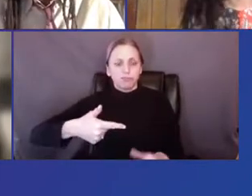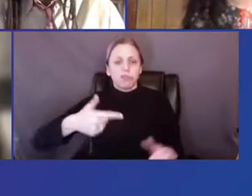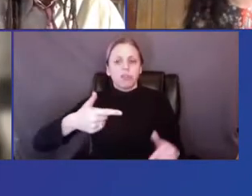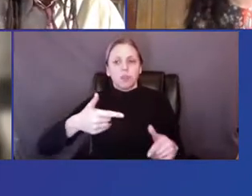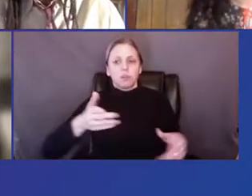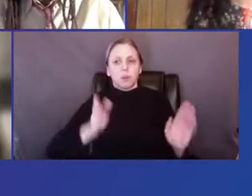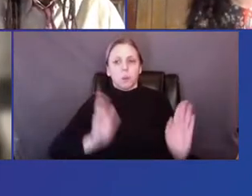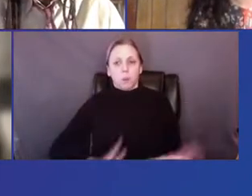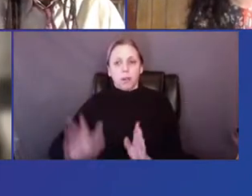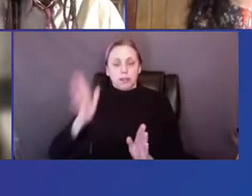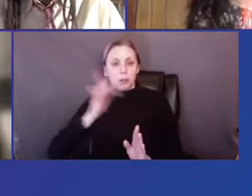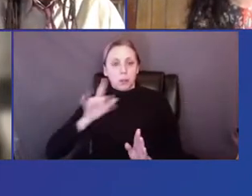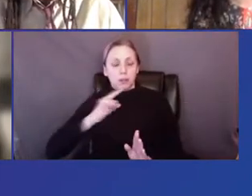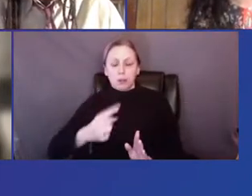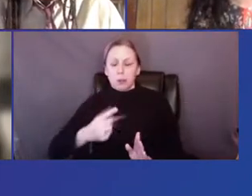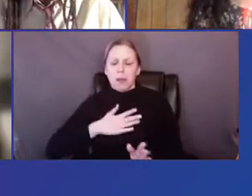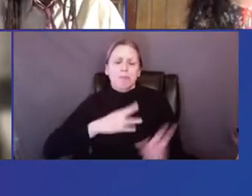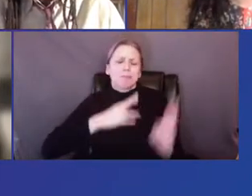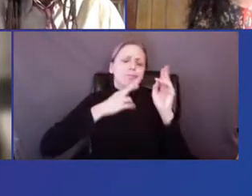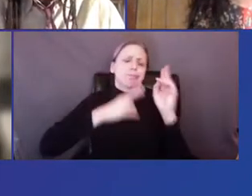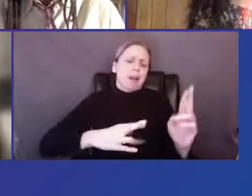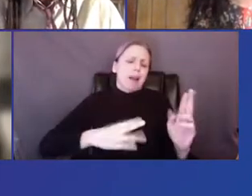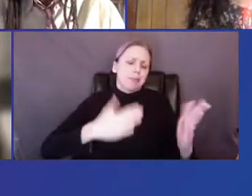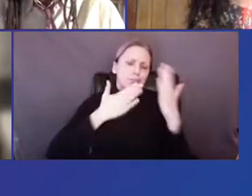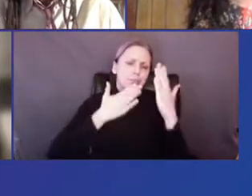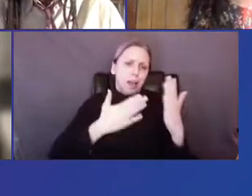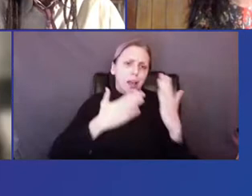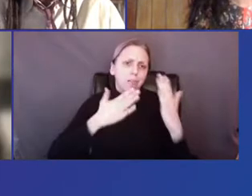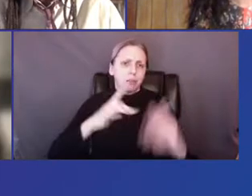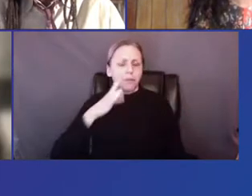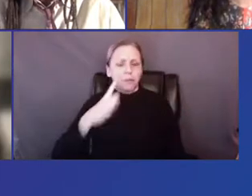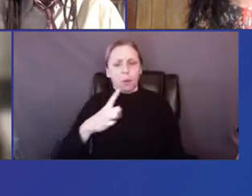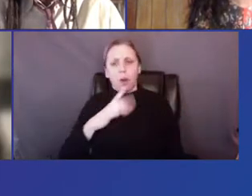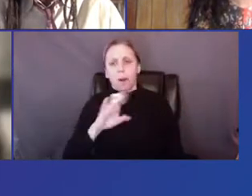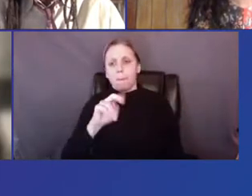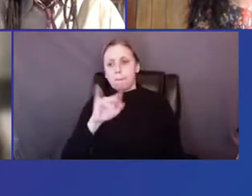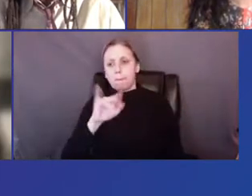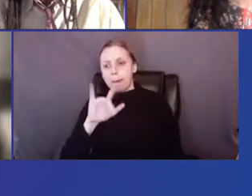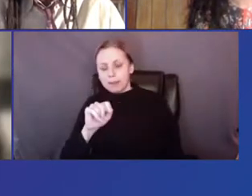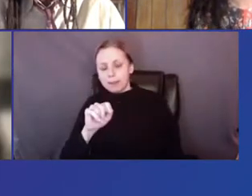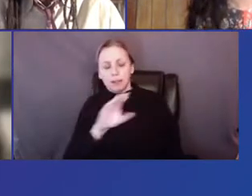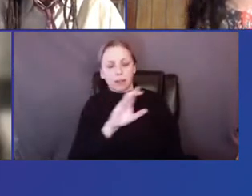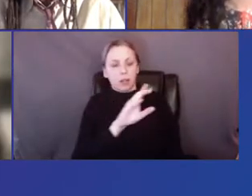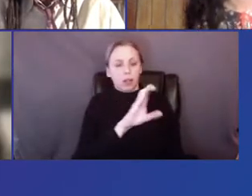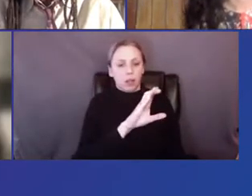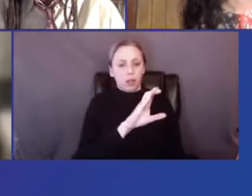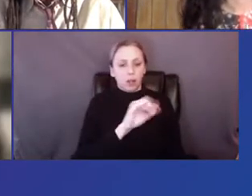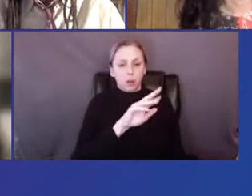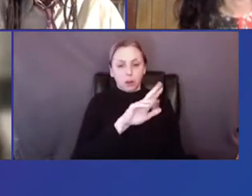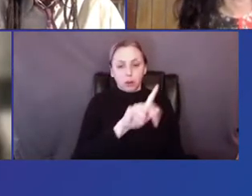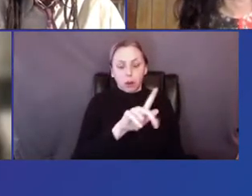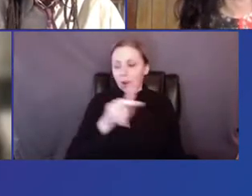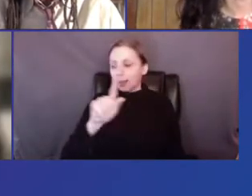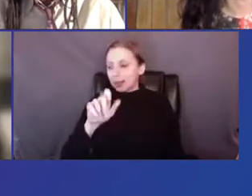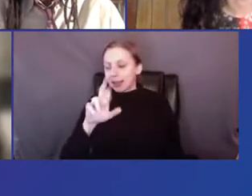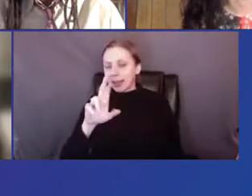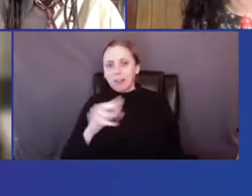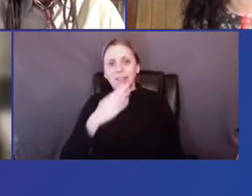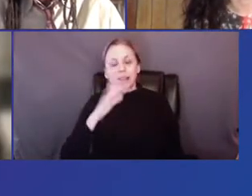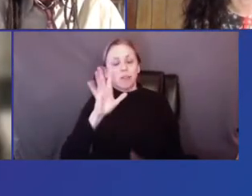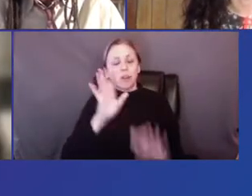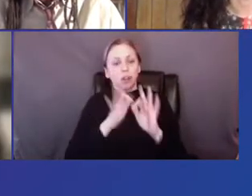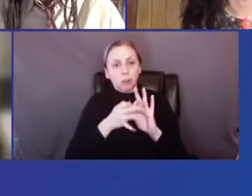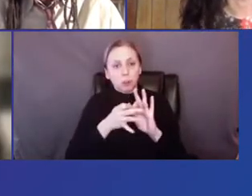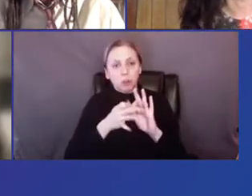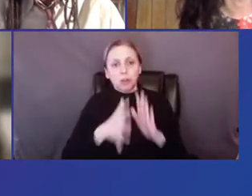just express my deep respect and gratitude, um, to Benedict, Carl, and Karen, and thank you to our interpreters.